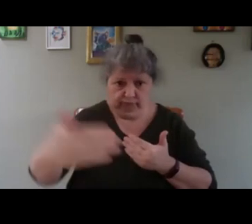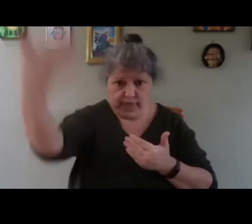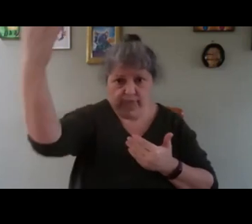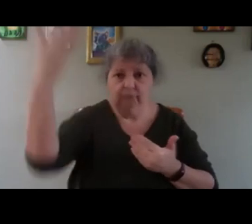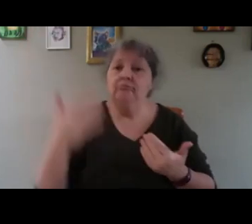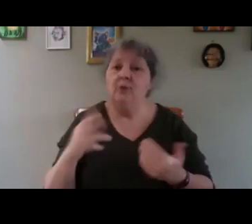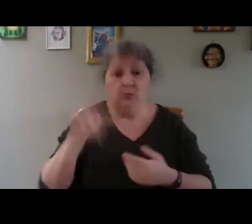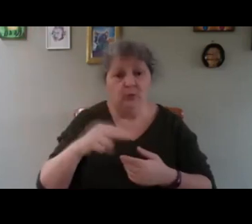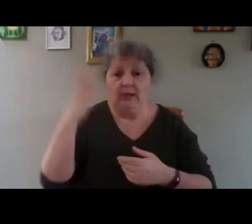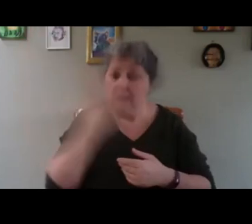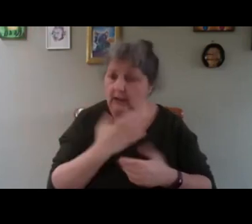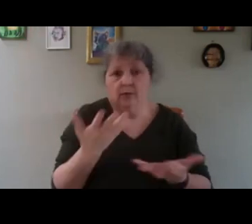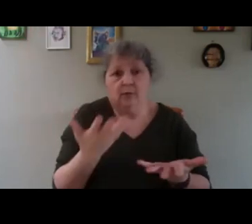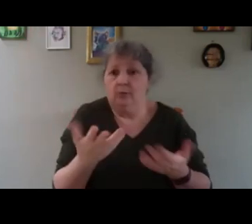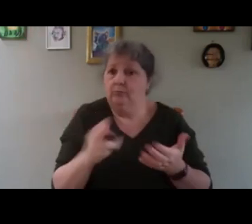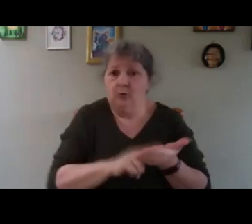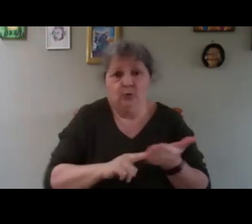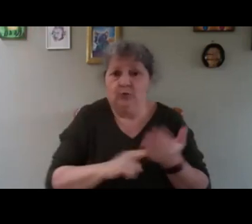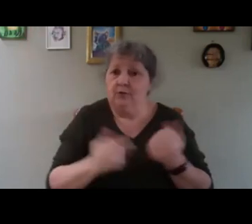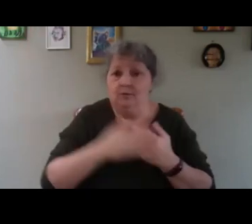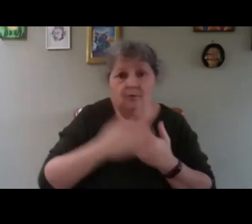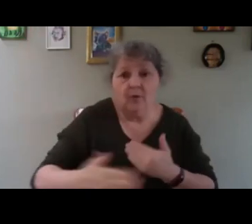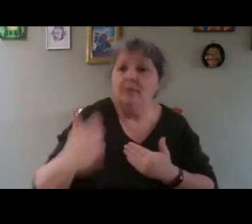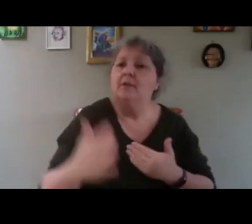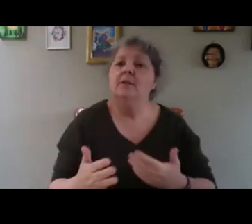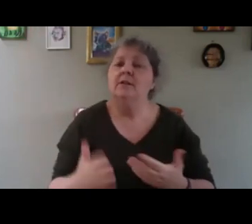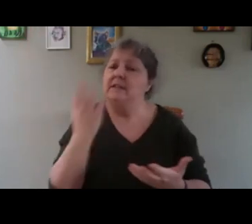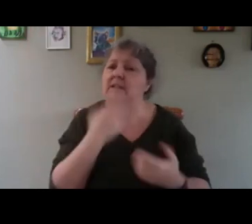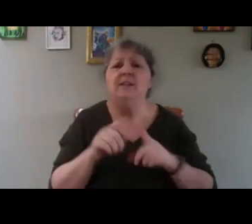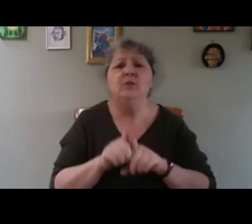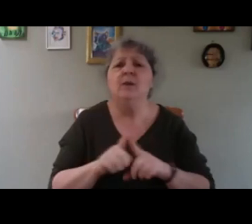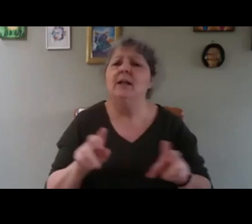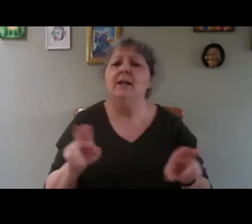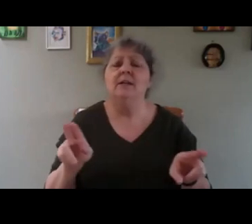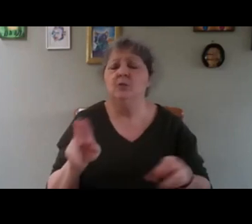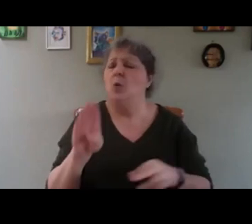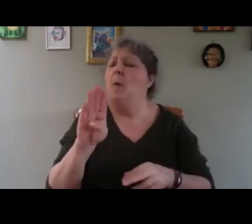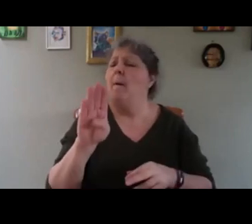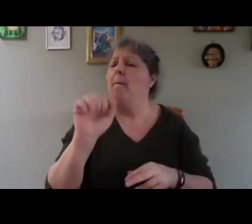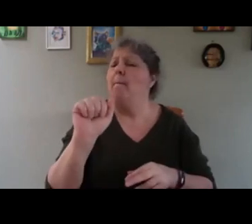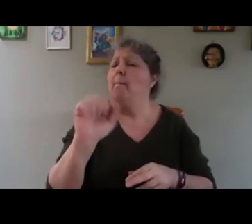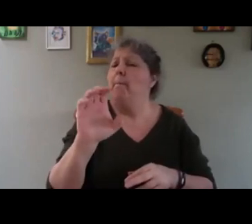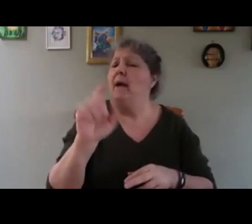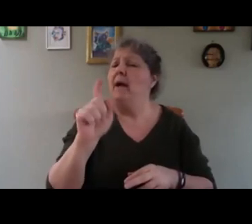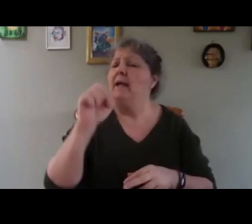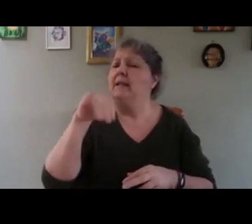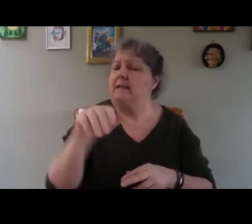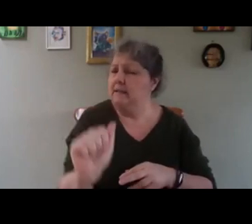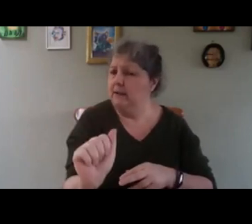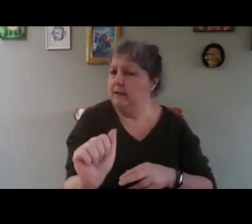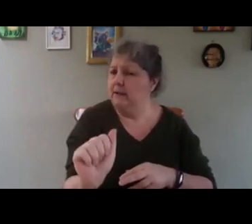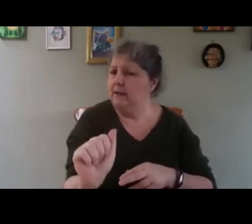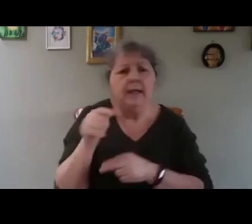can clean it, and it is clean as well, you cannot have any bacteria, fusarium, which is a bad one,